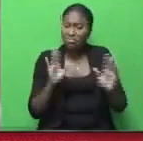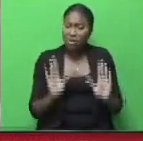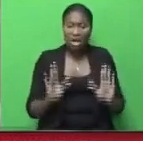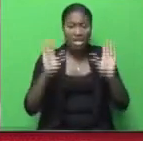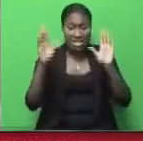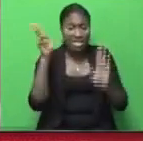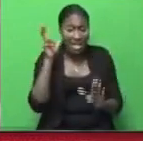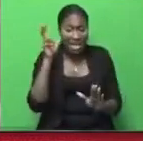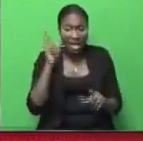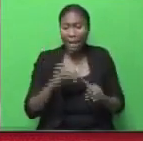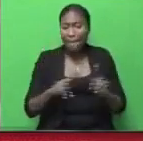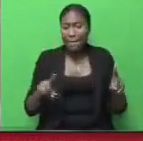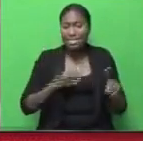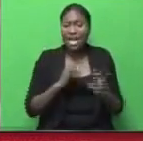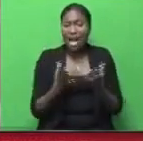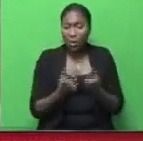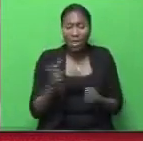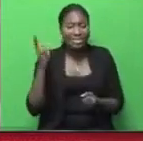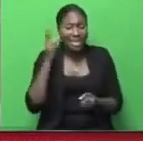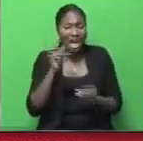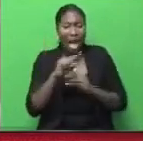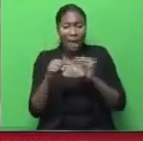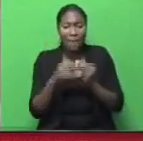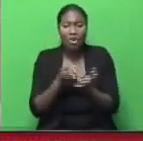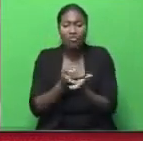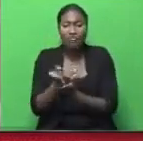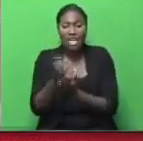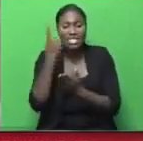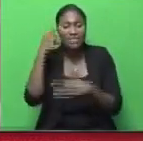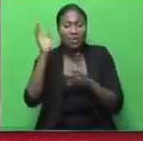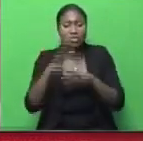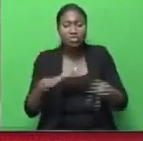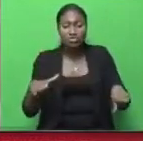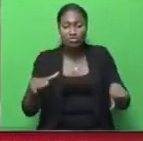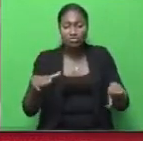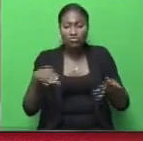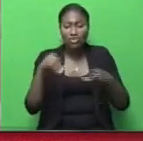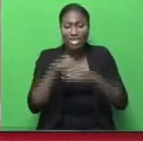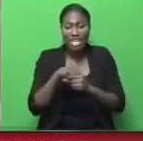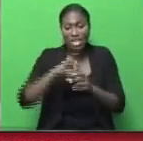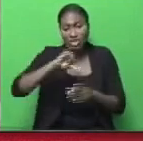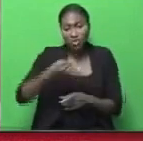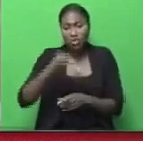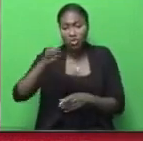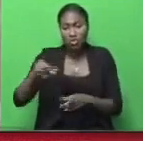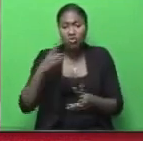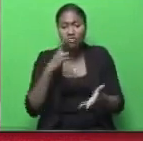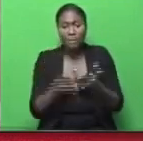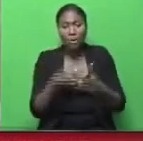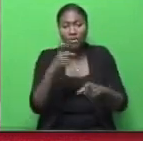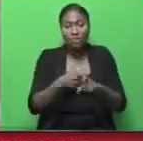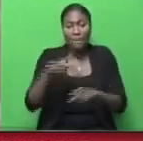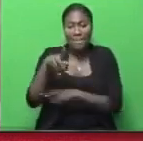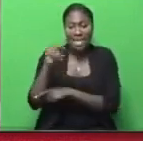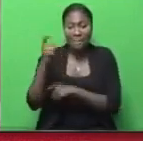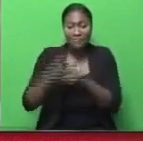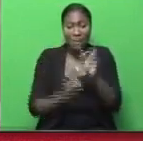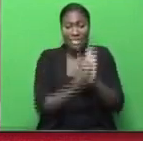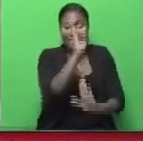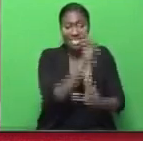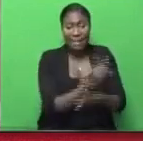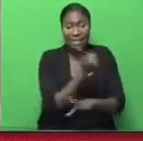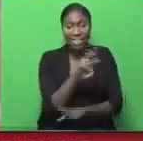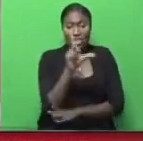to hear. But I would like to hear about the rights of the children in the Judith Jones report received by the PNM since December